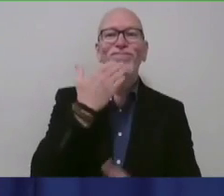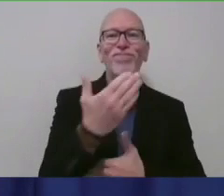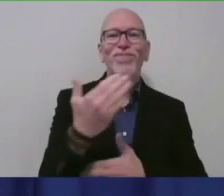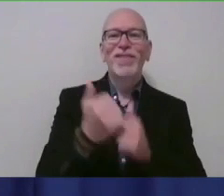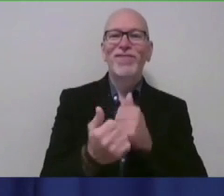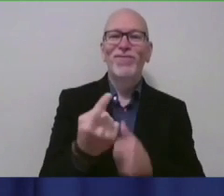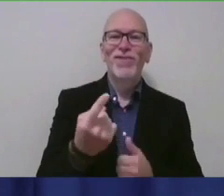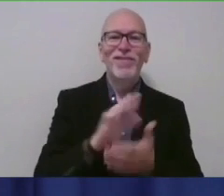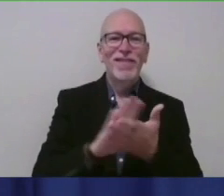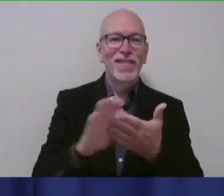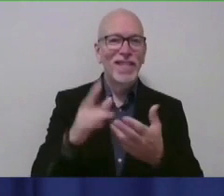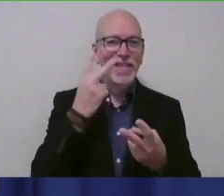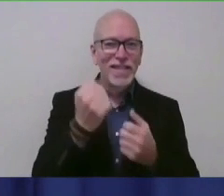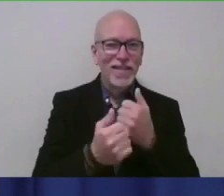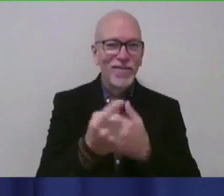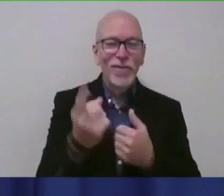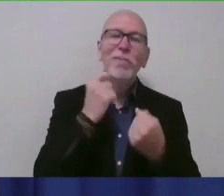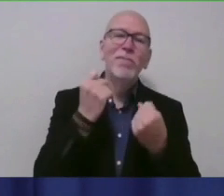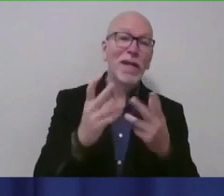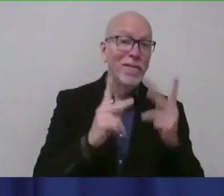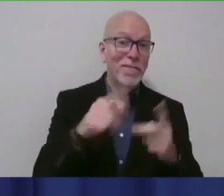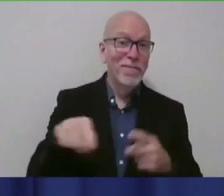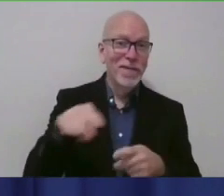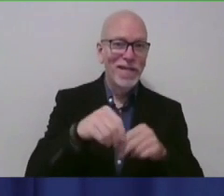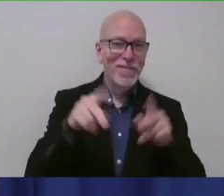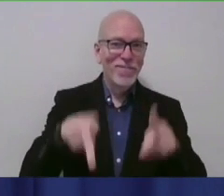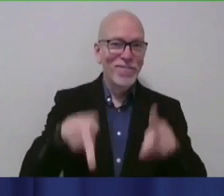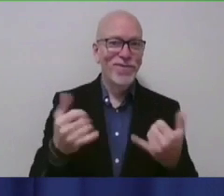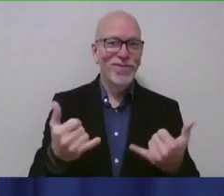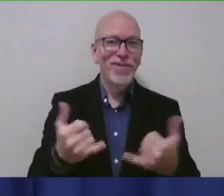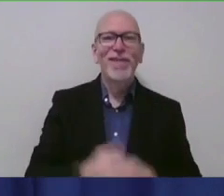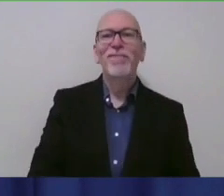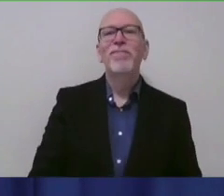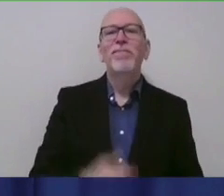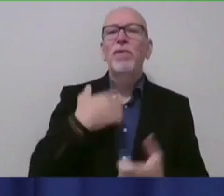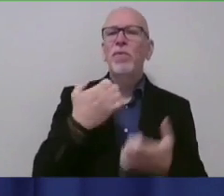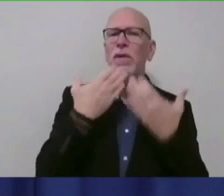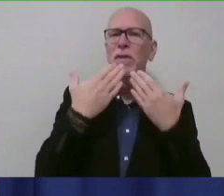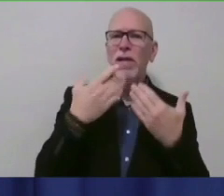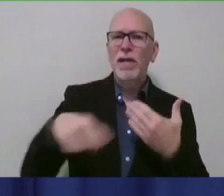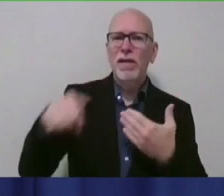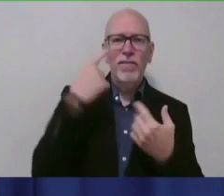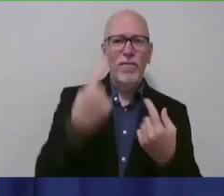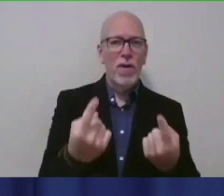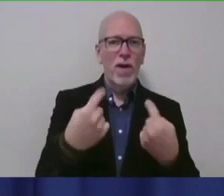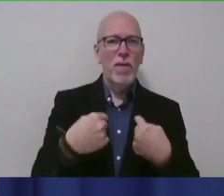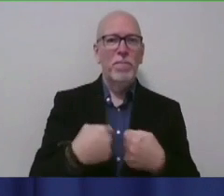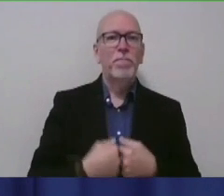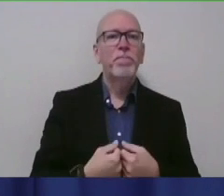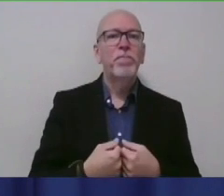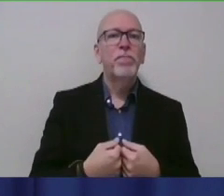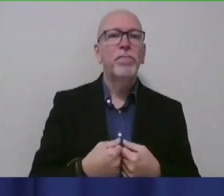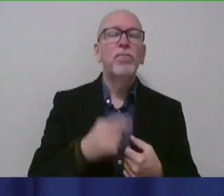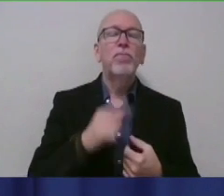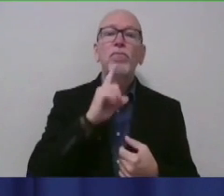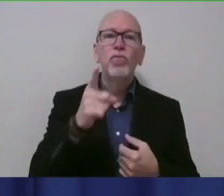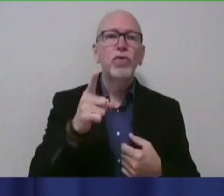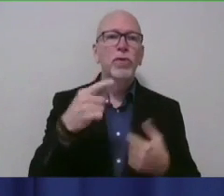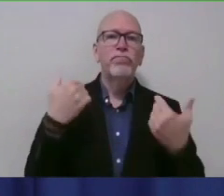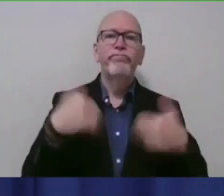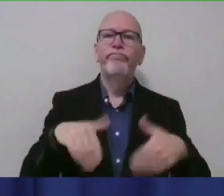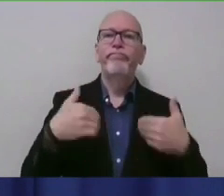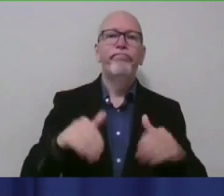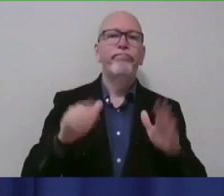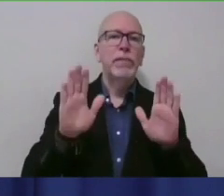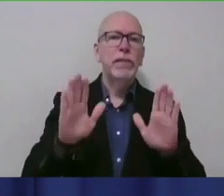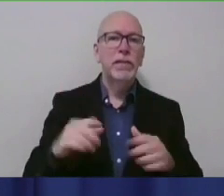Nice to see everybody or many people here in person today. I want to thank you for coming. It's really been amazing all these months that